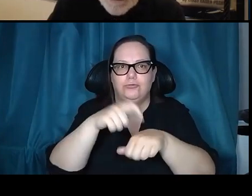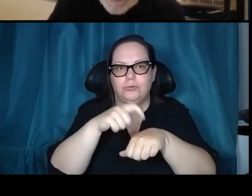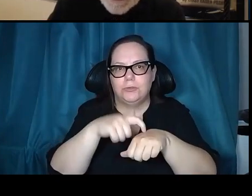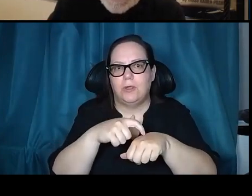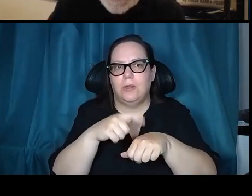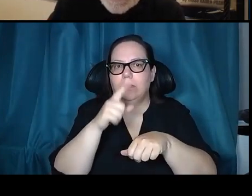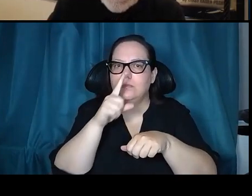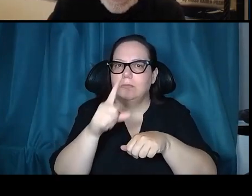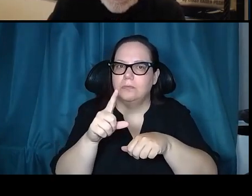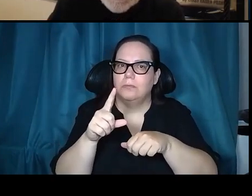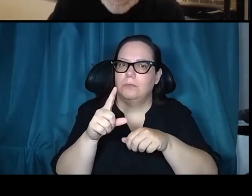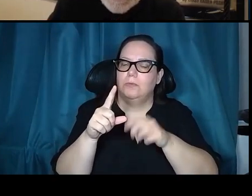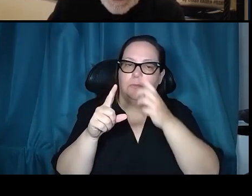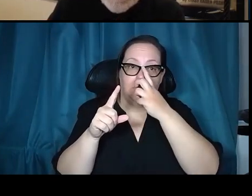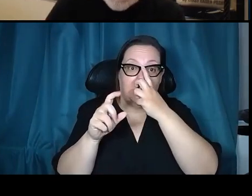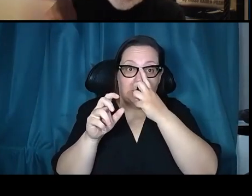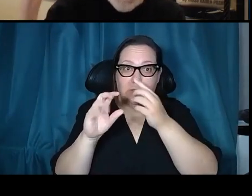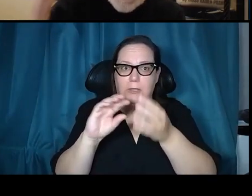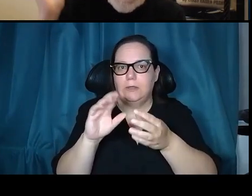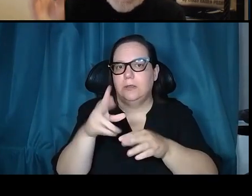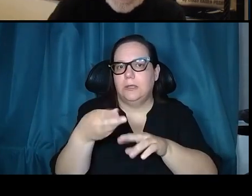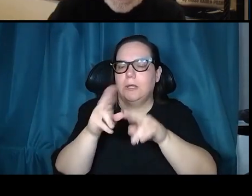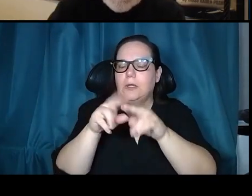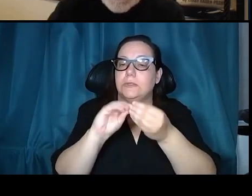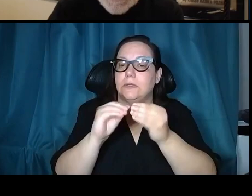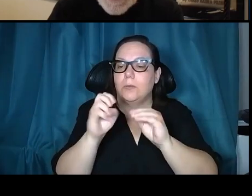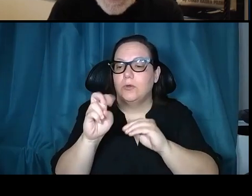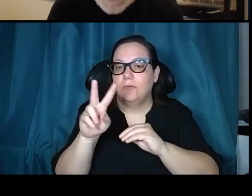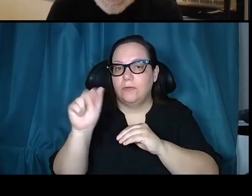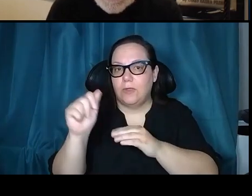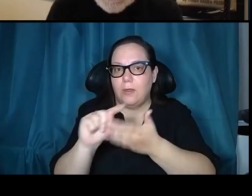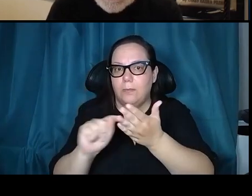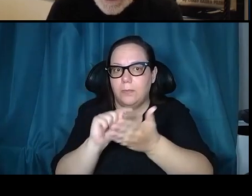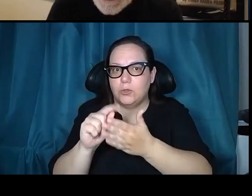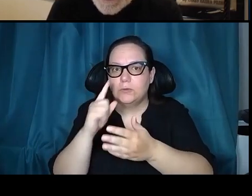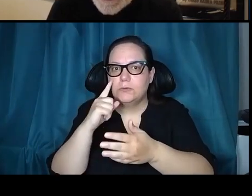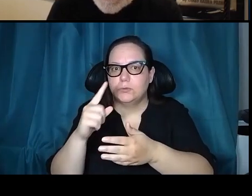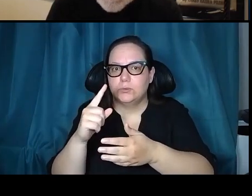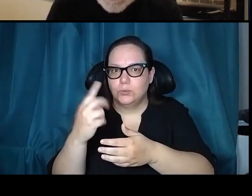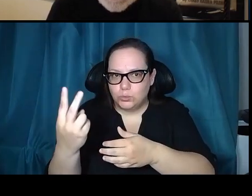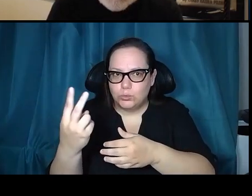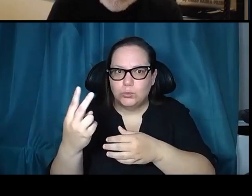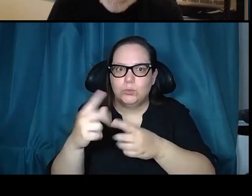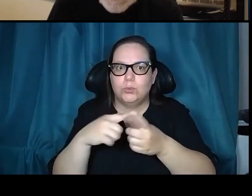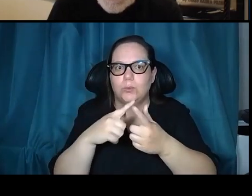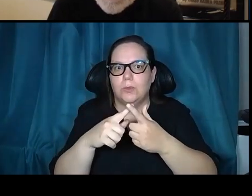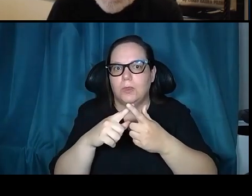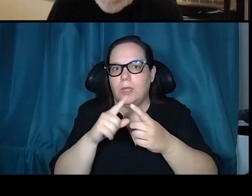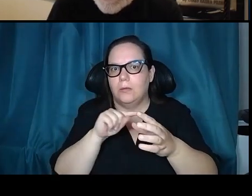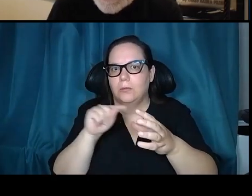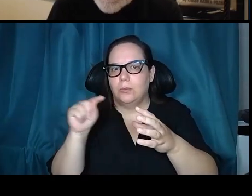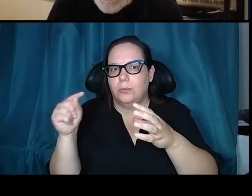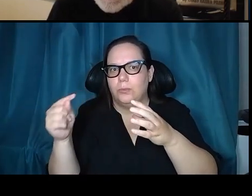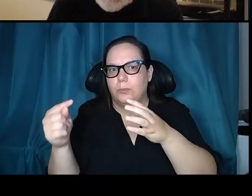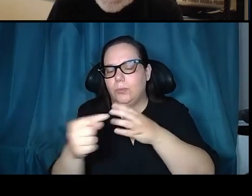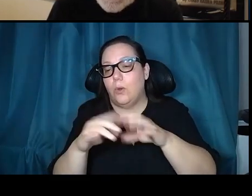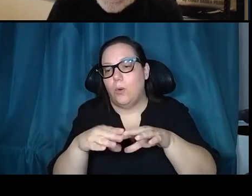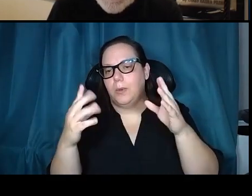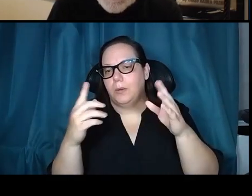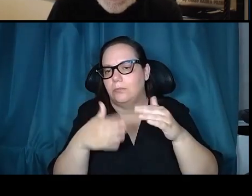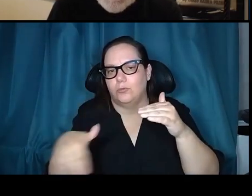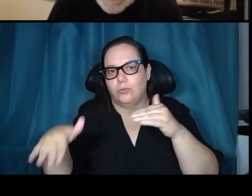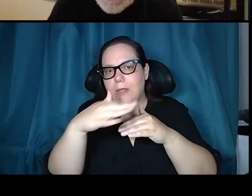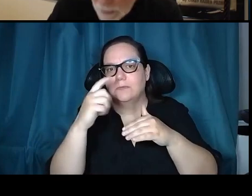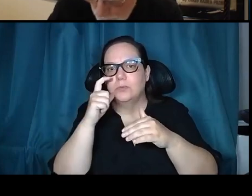pinpoint landing right next to the Surveyor 3 spacecraft, which opened up the rest of the moon to our exploration, provide equipment for transport of